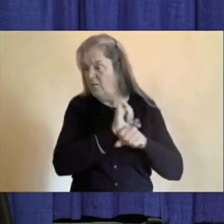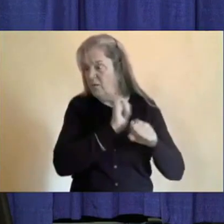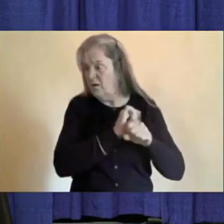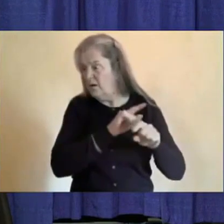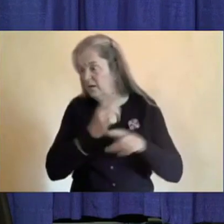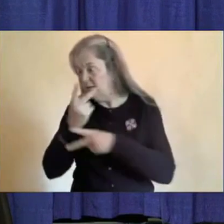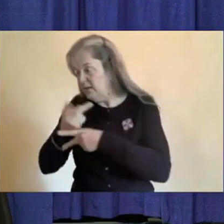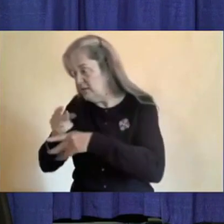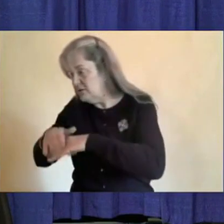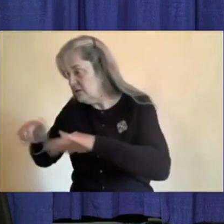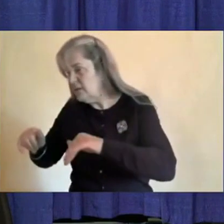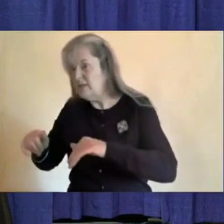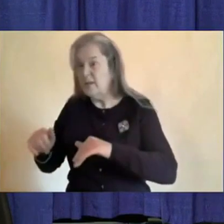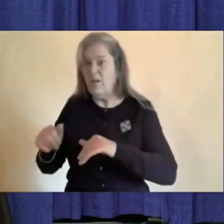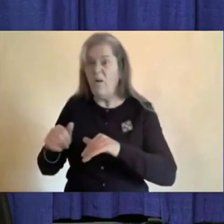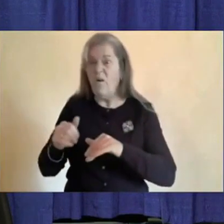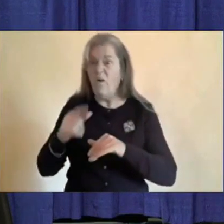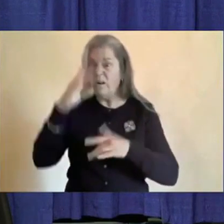is any sick leave left.